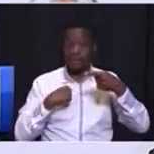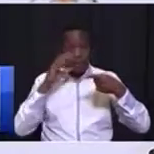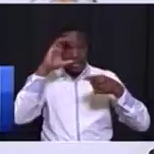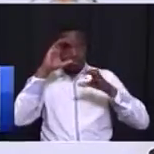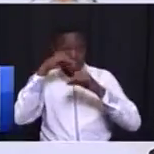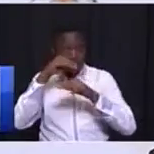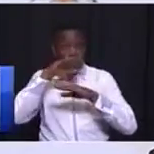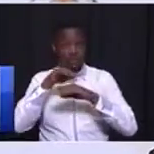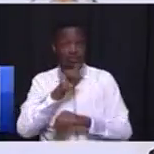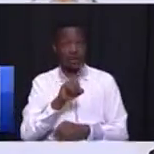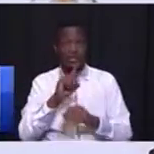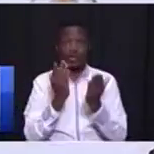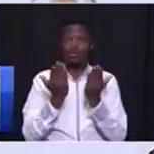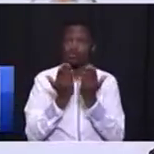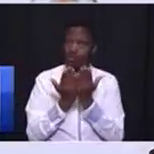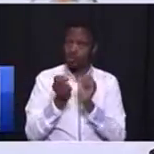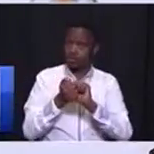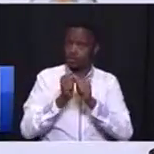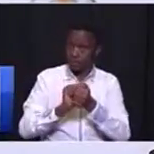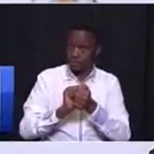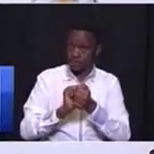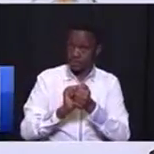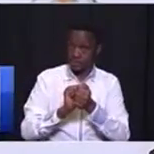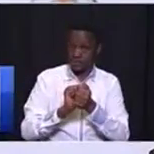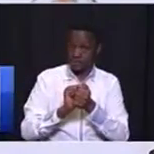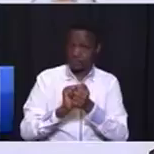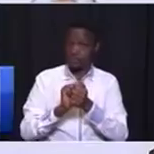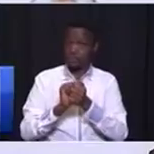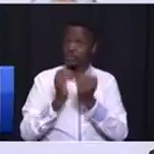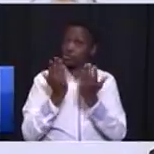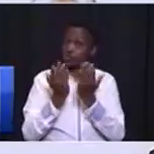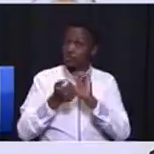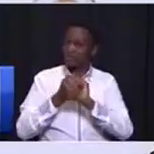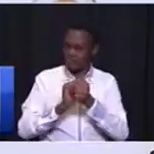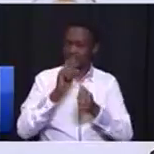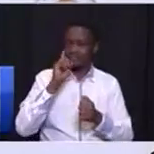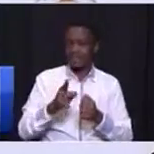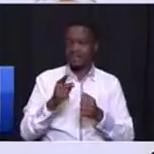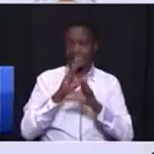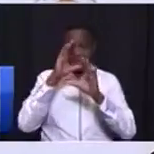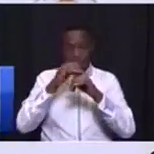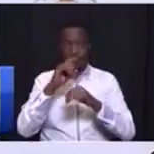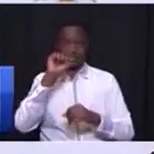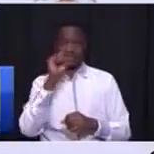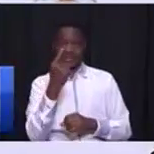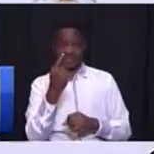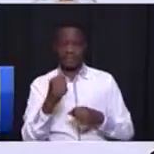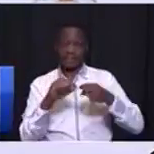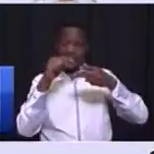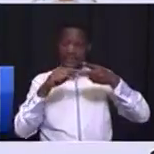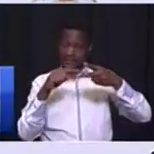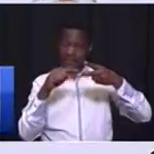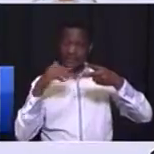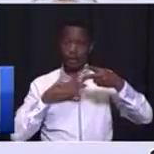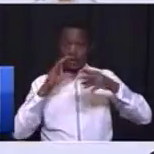on school sport. School sport must be the focus. Secondly, I